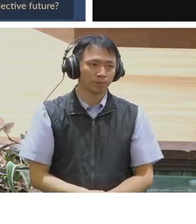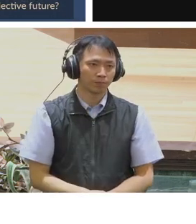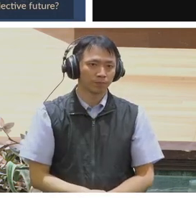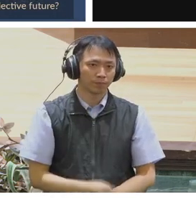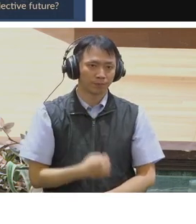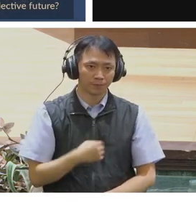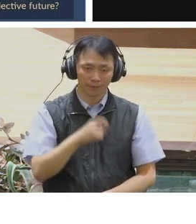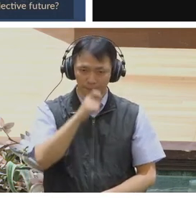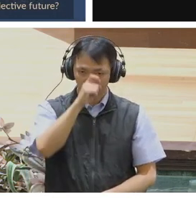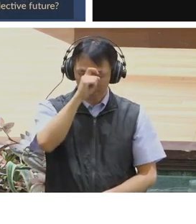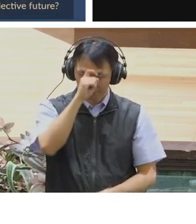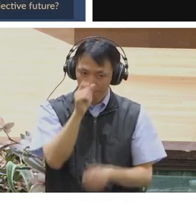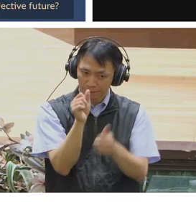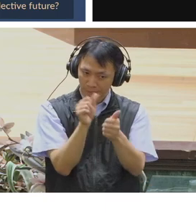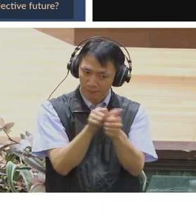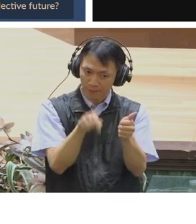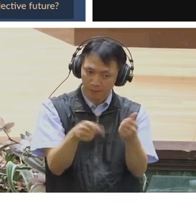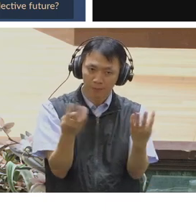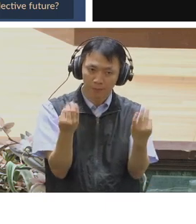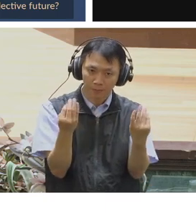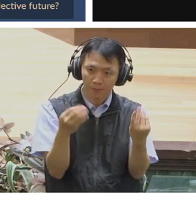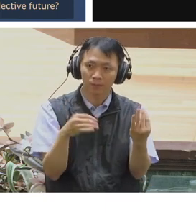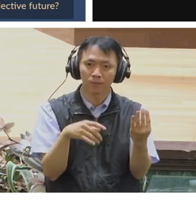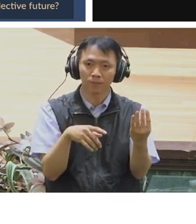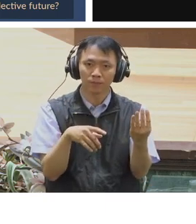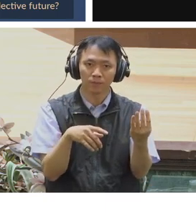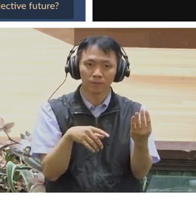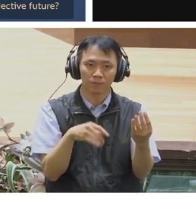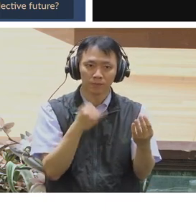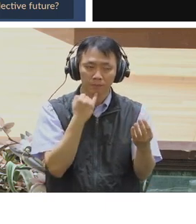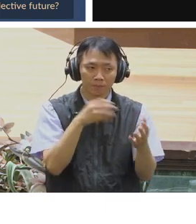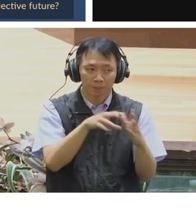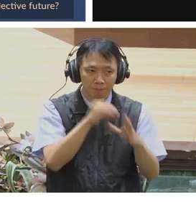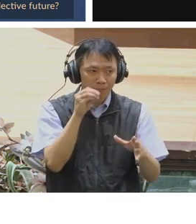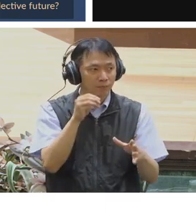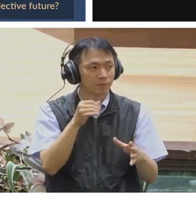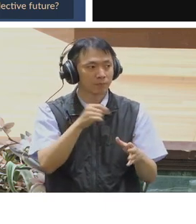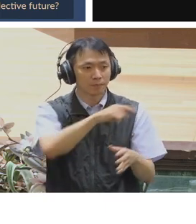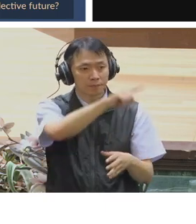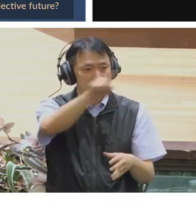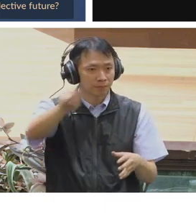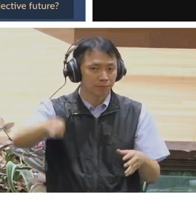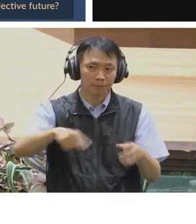with respect in participatory processes and this is